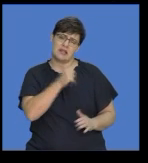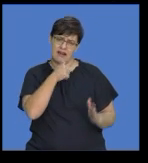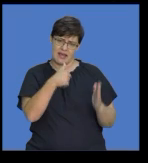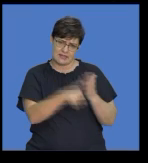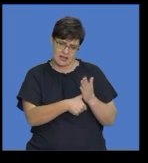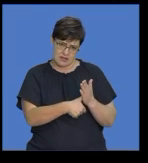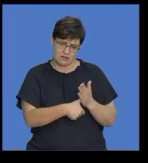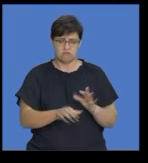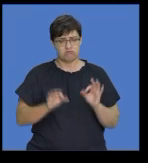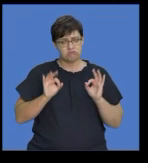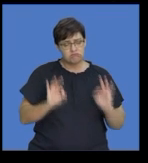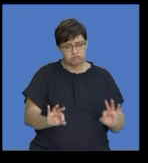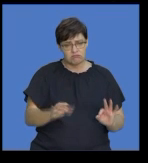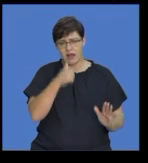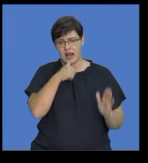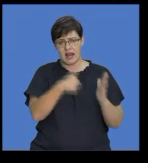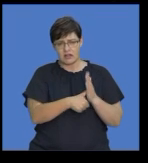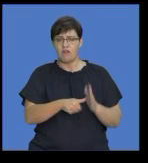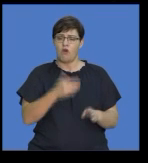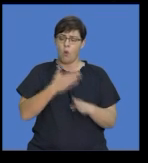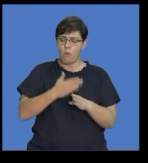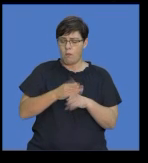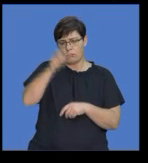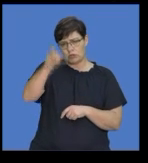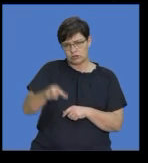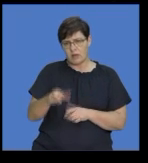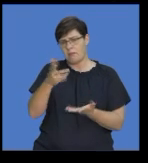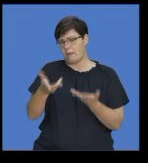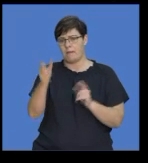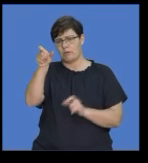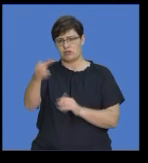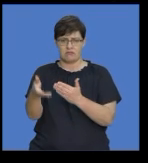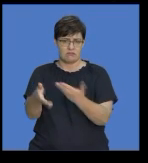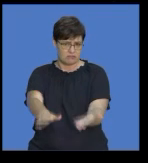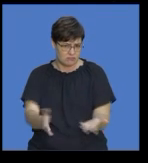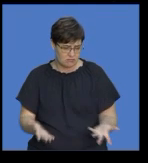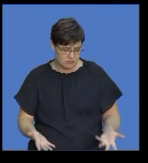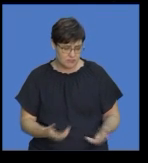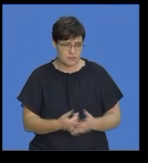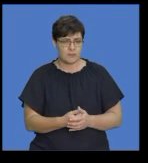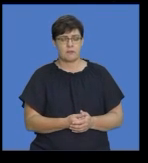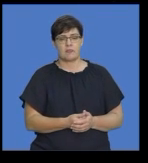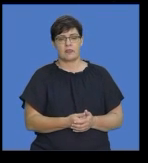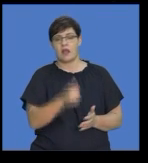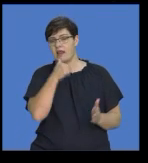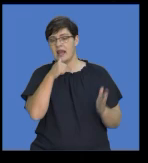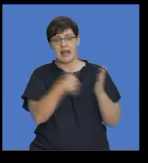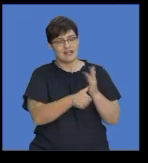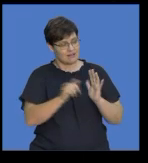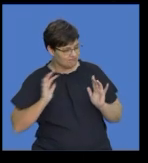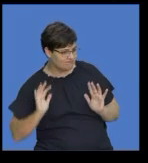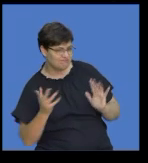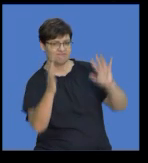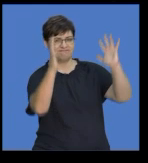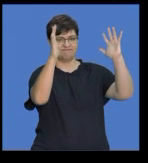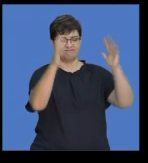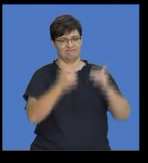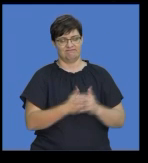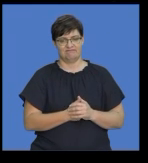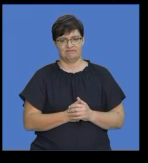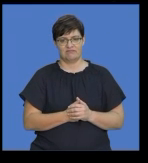could write a formal letter of sympathy to a work colleague who has lost somebody that has passed on. A letter of congratulations.